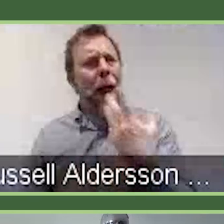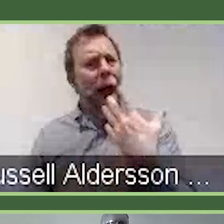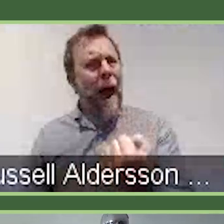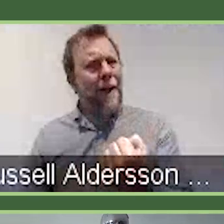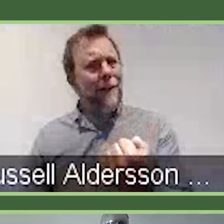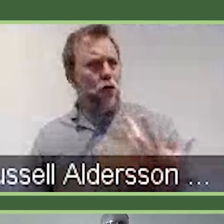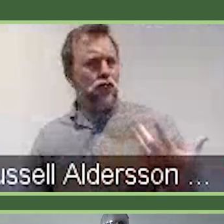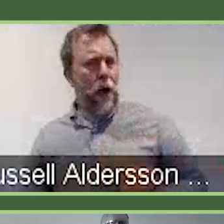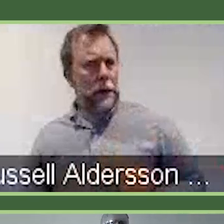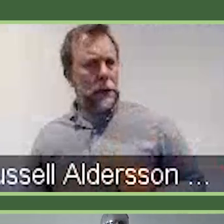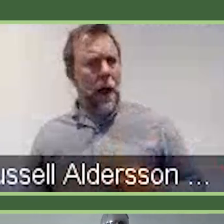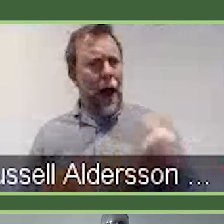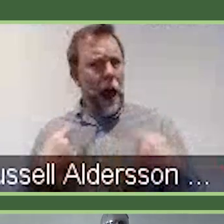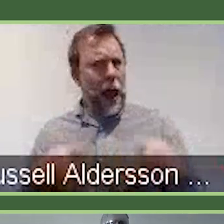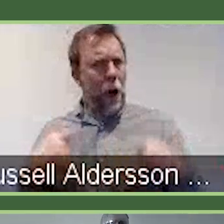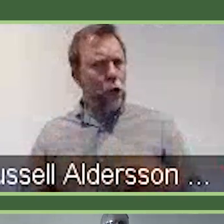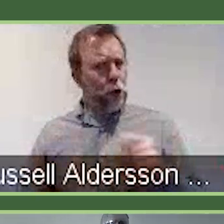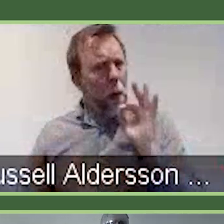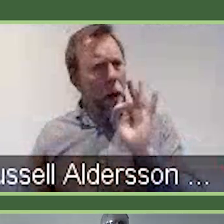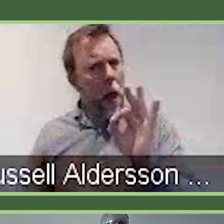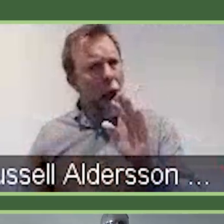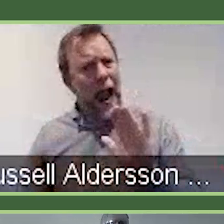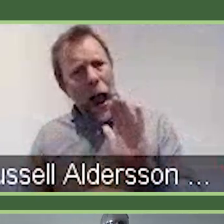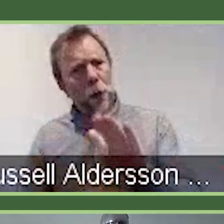development award outside of the eligibility guidance?